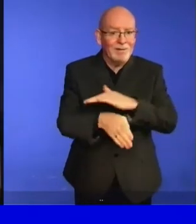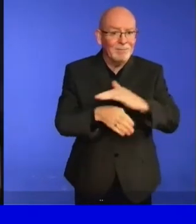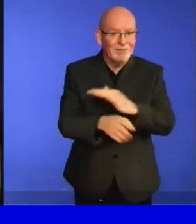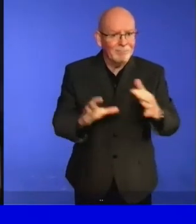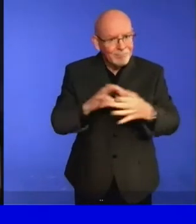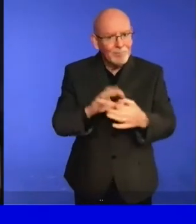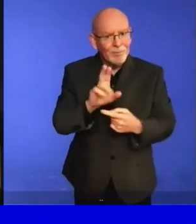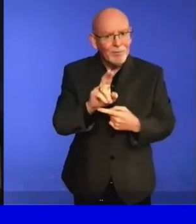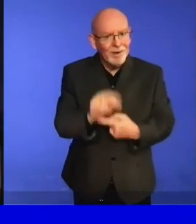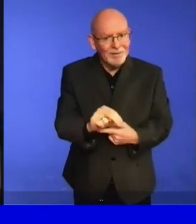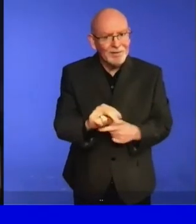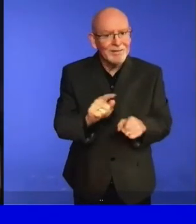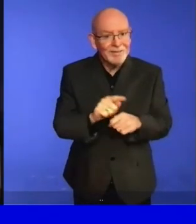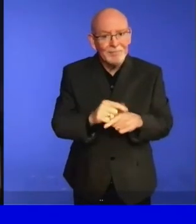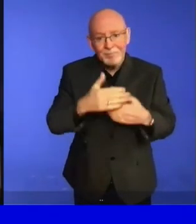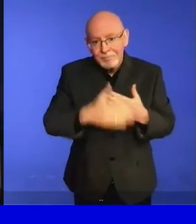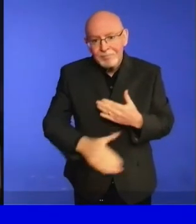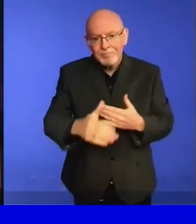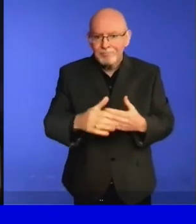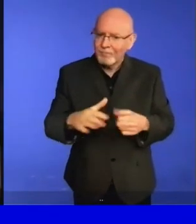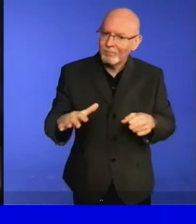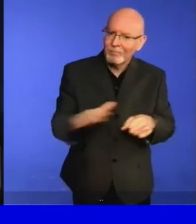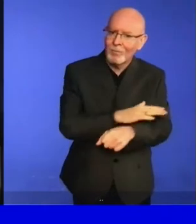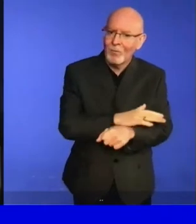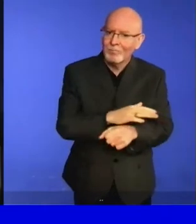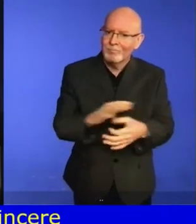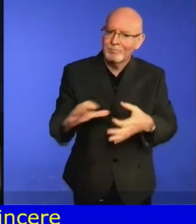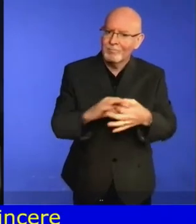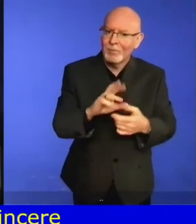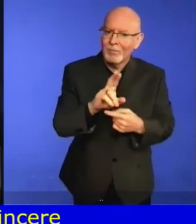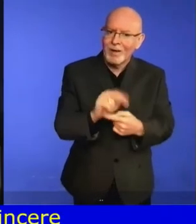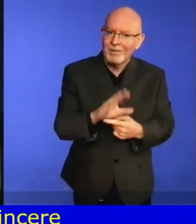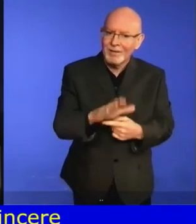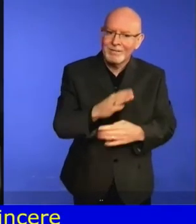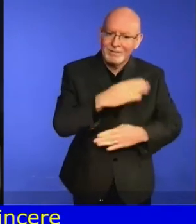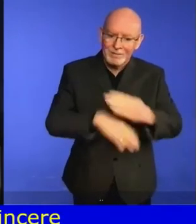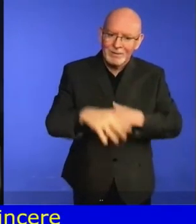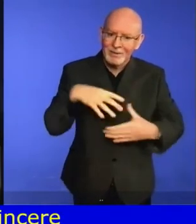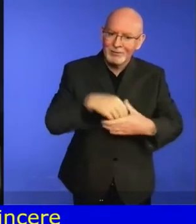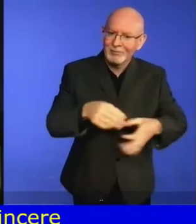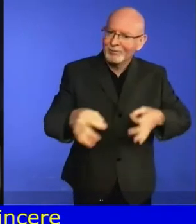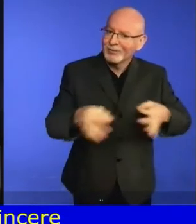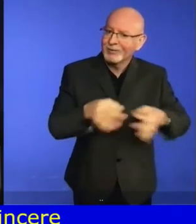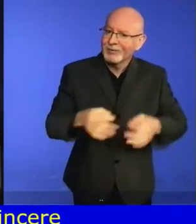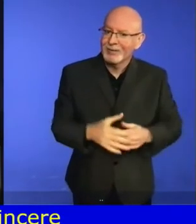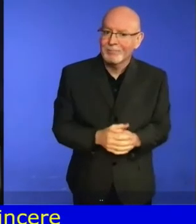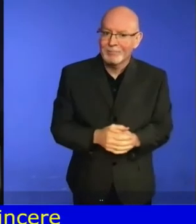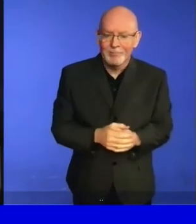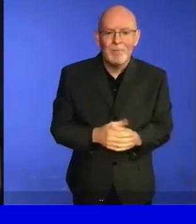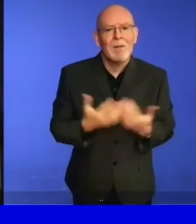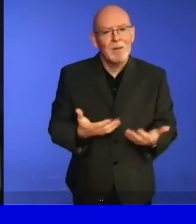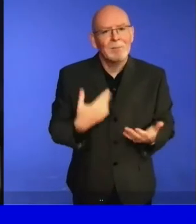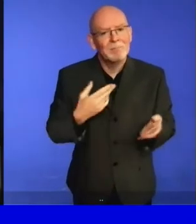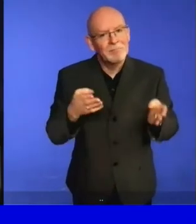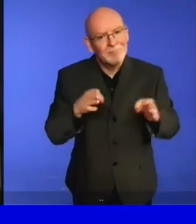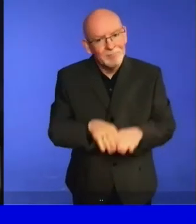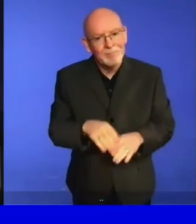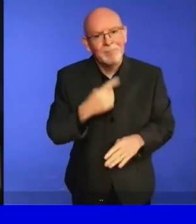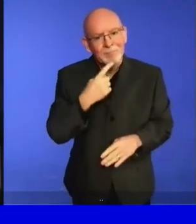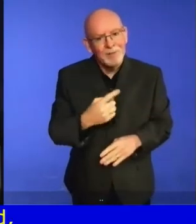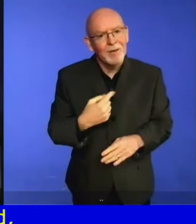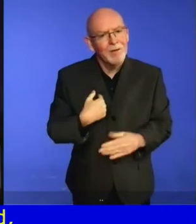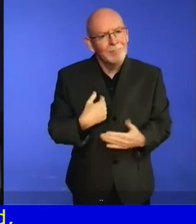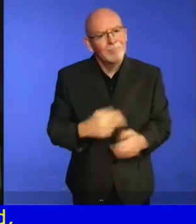representation, diversity, and inclusion in the committee. The committee looks forward to the possibility